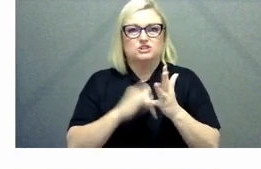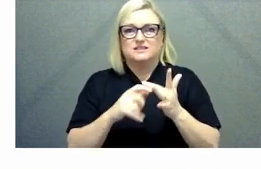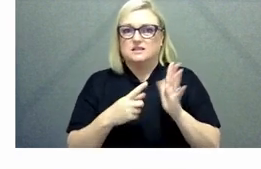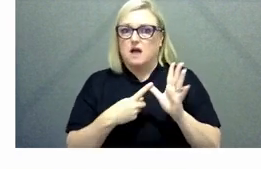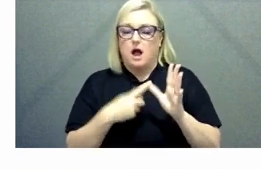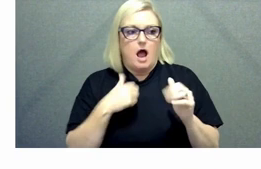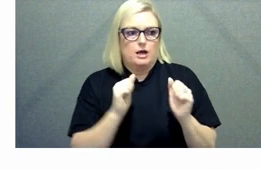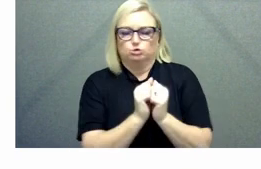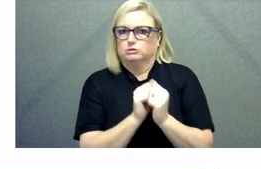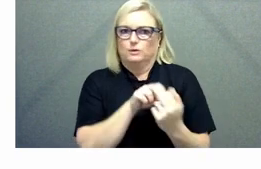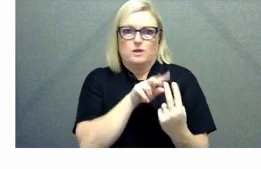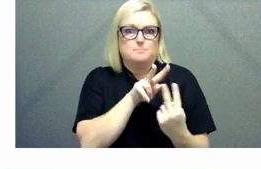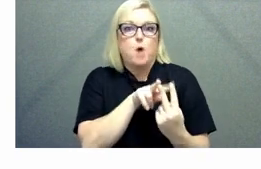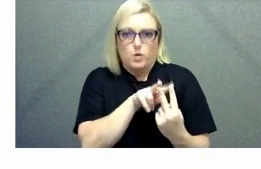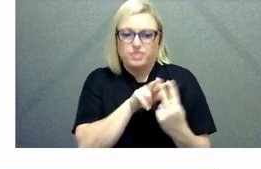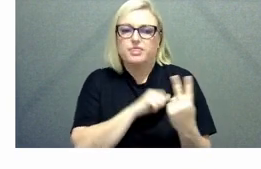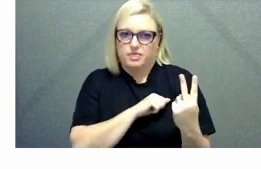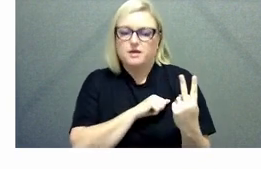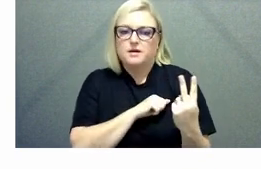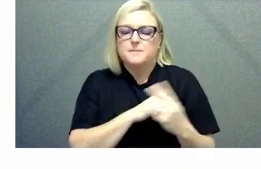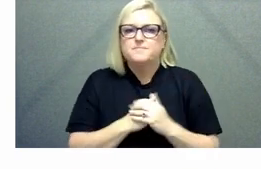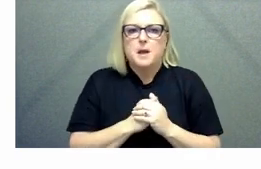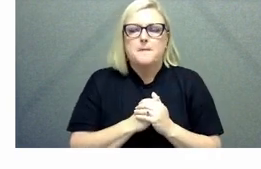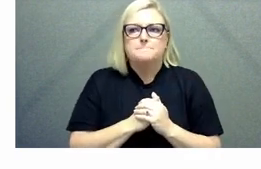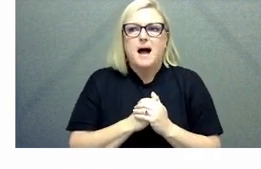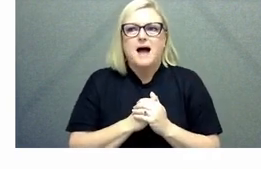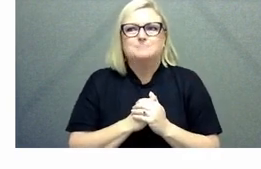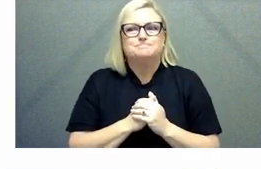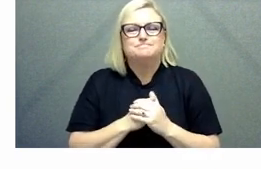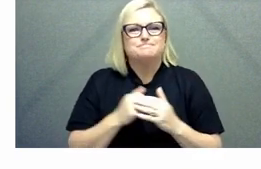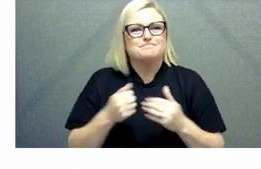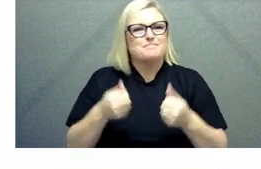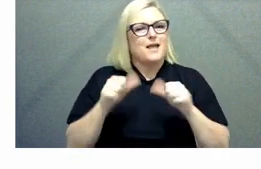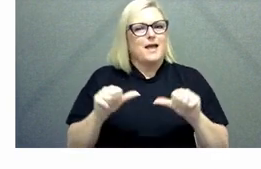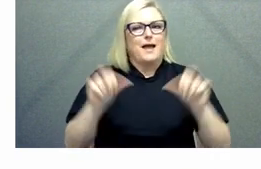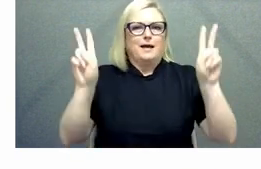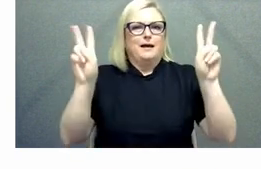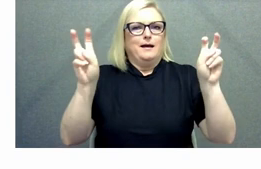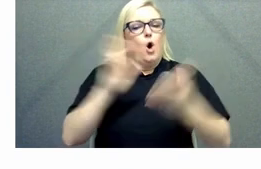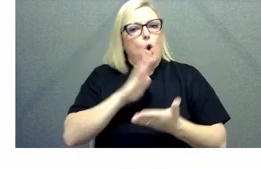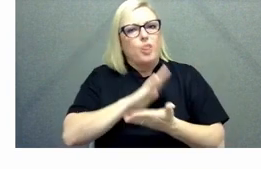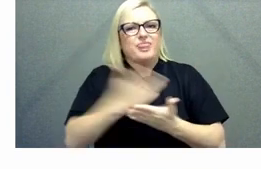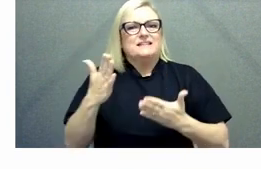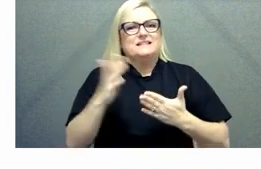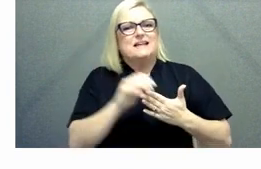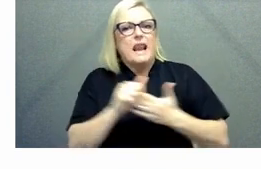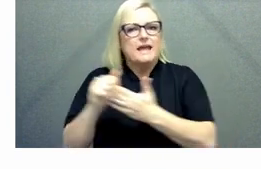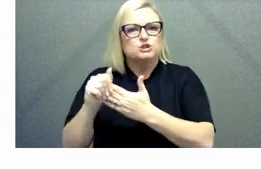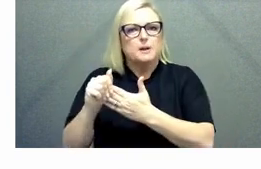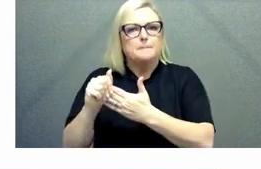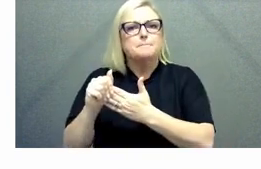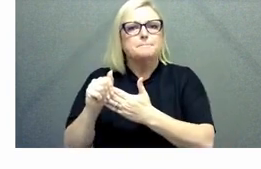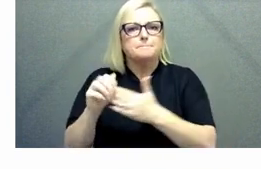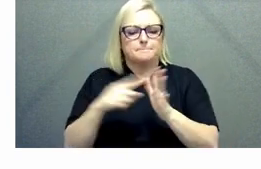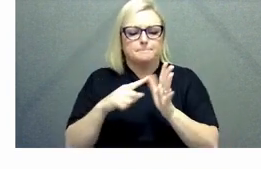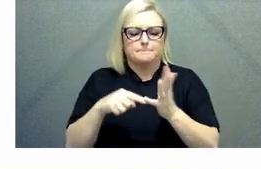point about um we talk a lot about authentic leadership and authentic leadership is about really bringing the